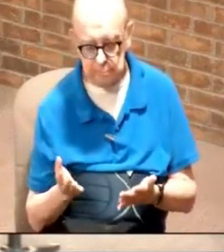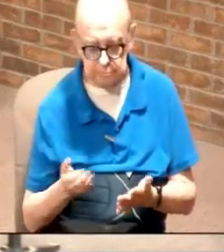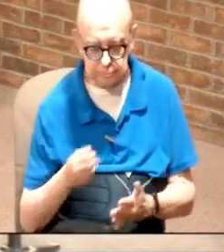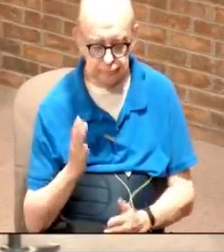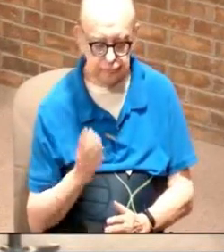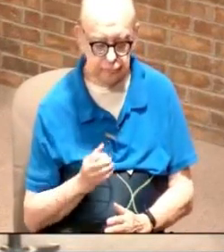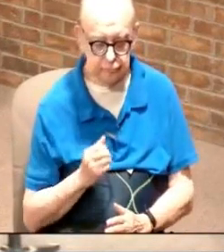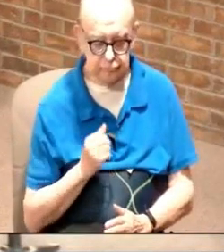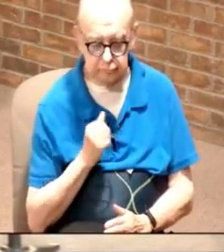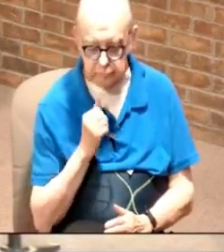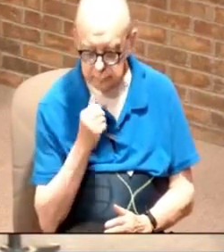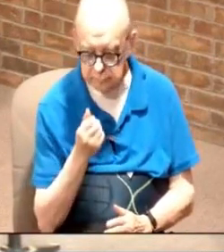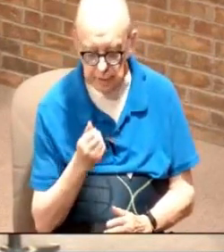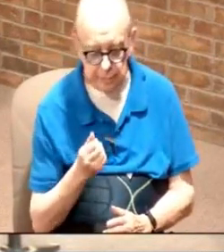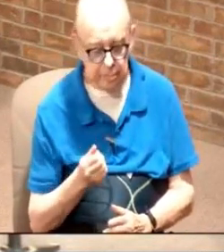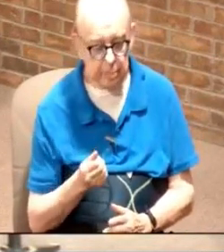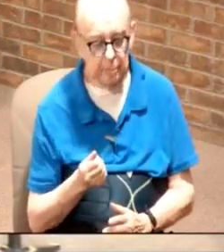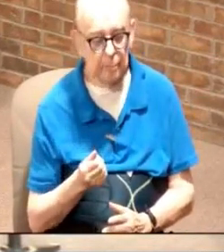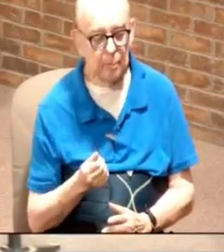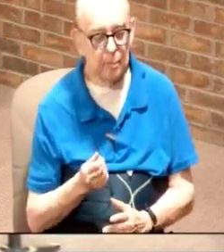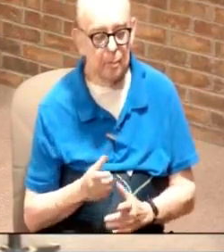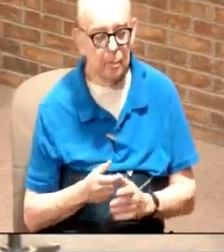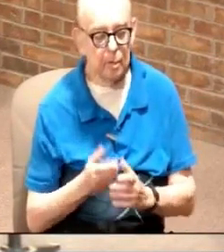'all God doesn't run out of resources